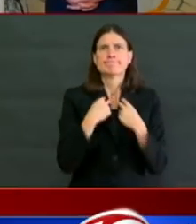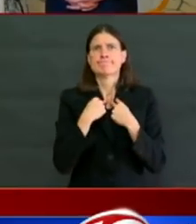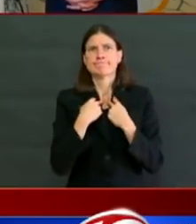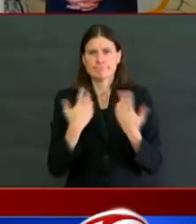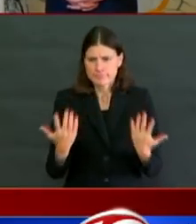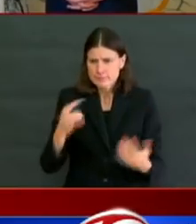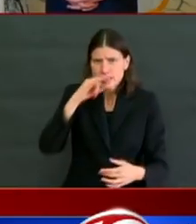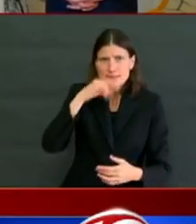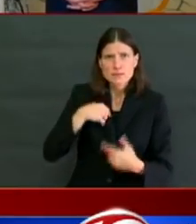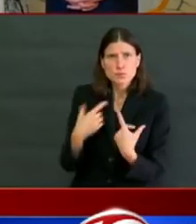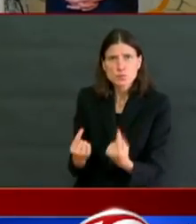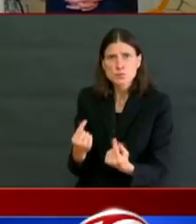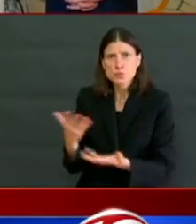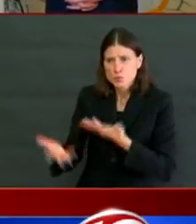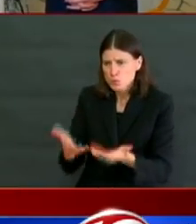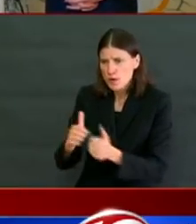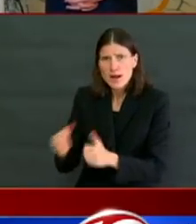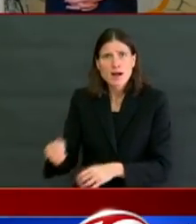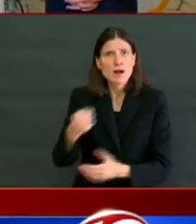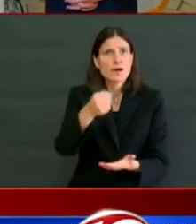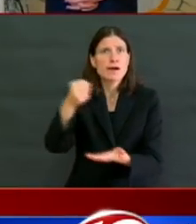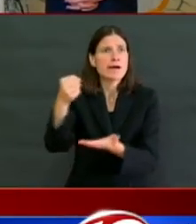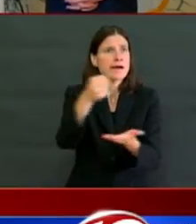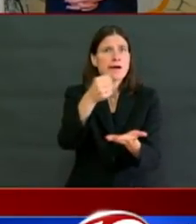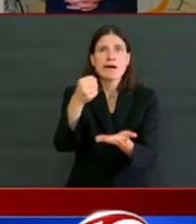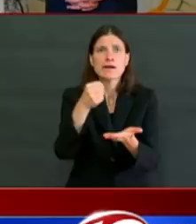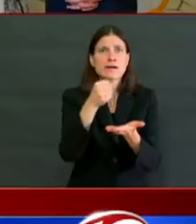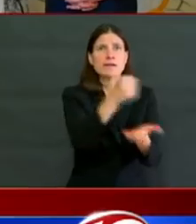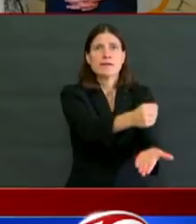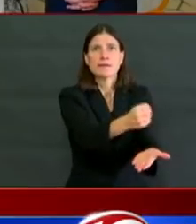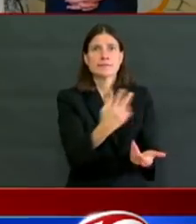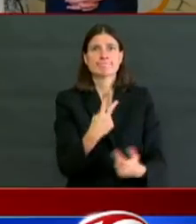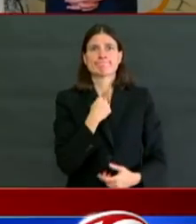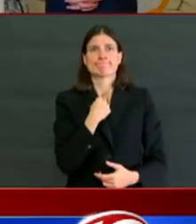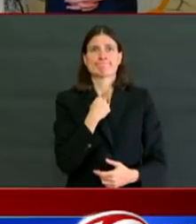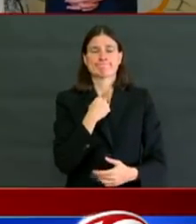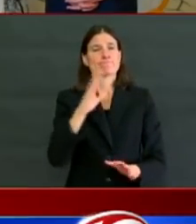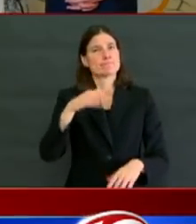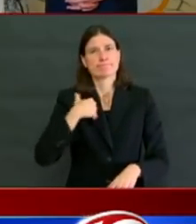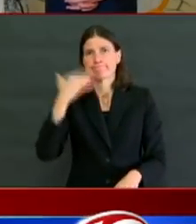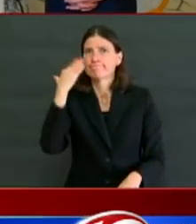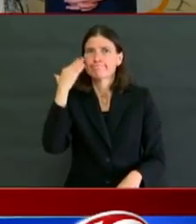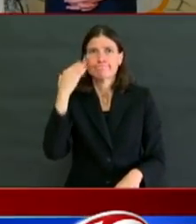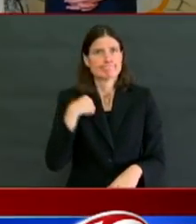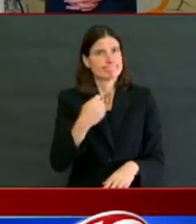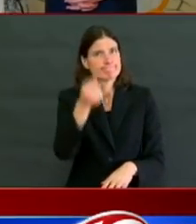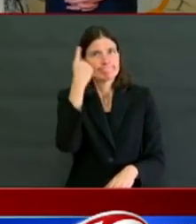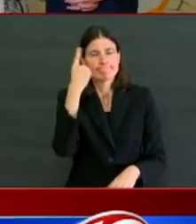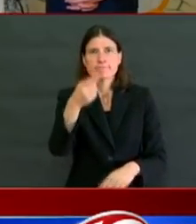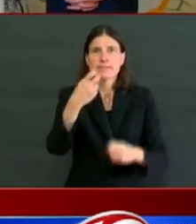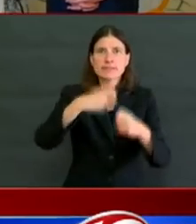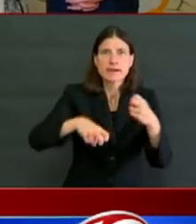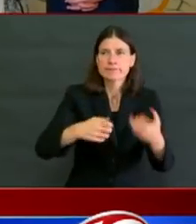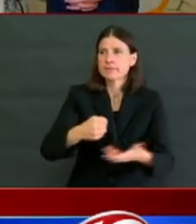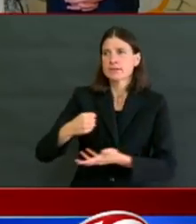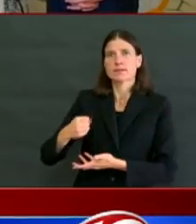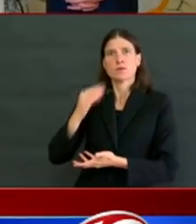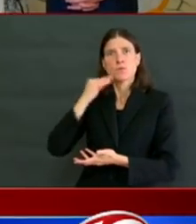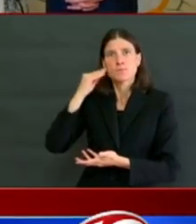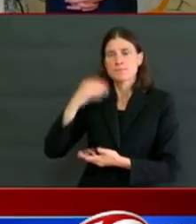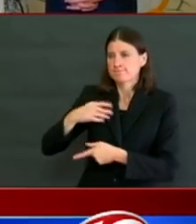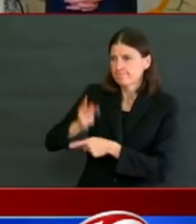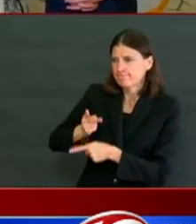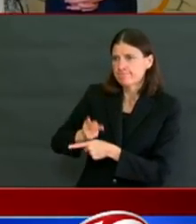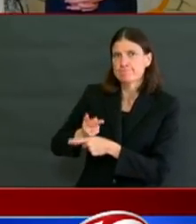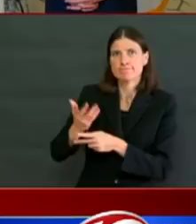I know how hard it is, and I just want to take a second to let you know that I wish we could do